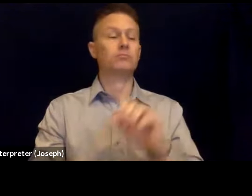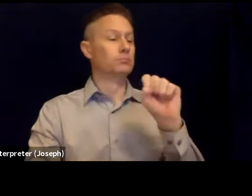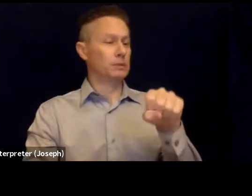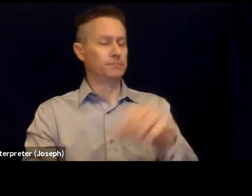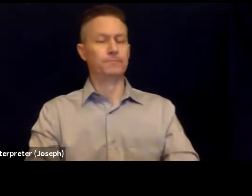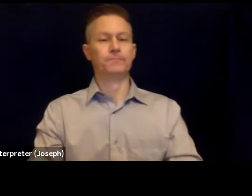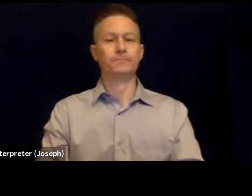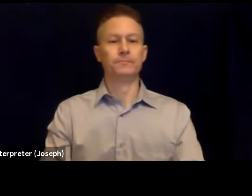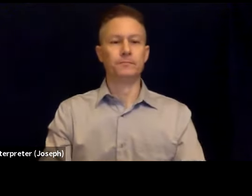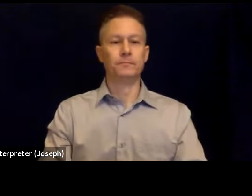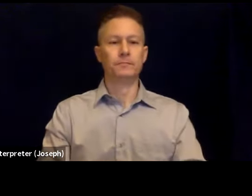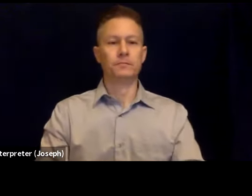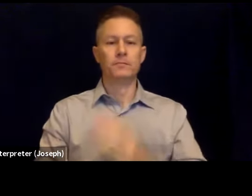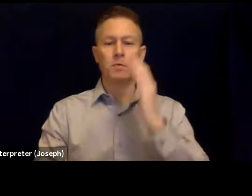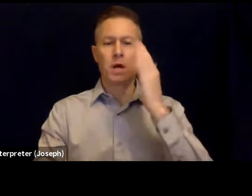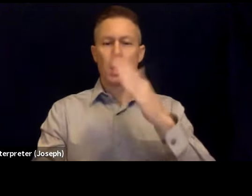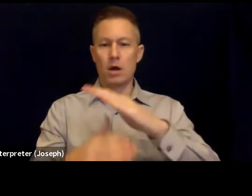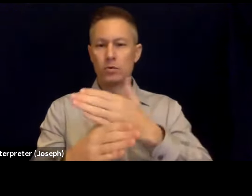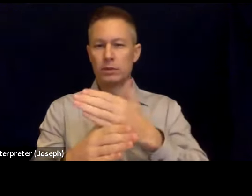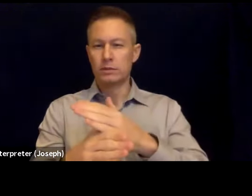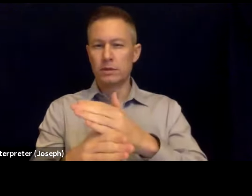I am going to share it, right?